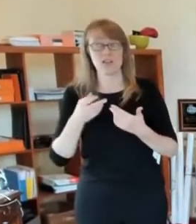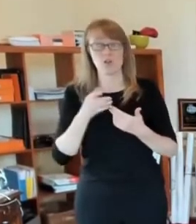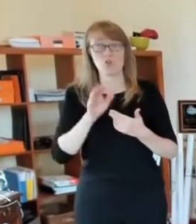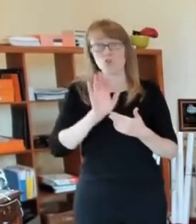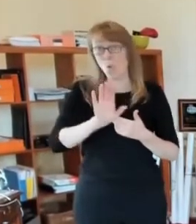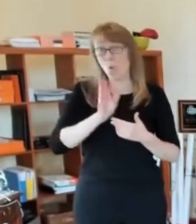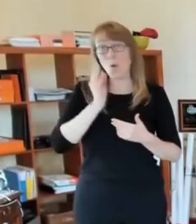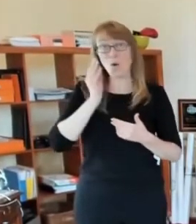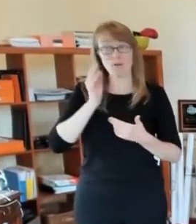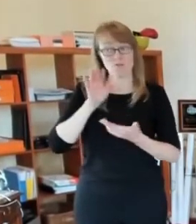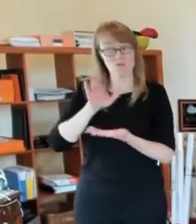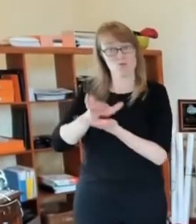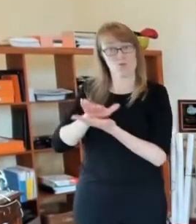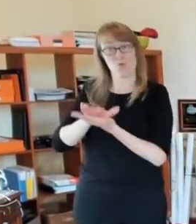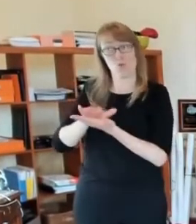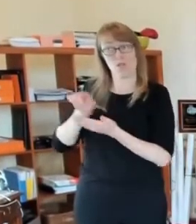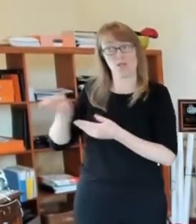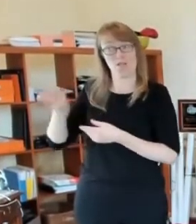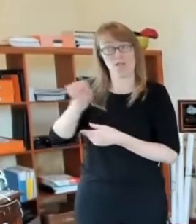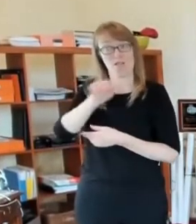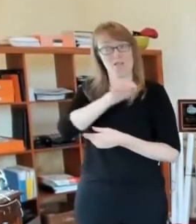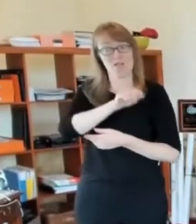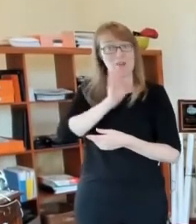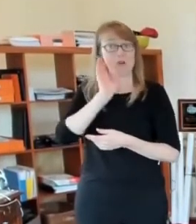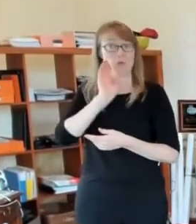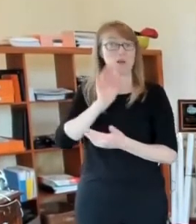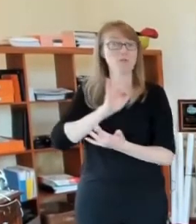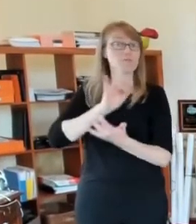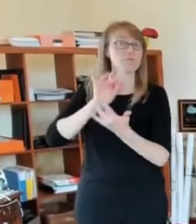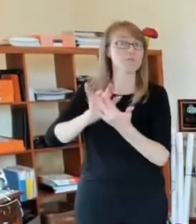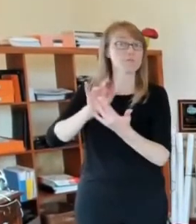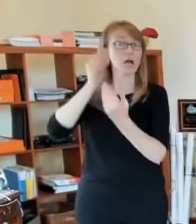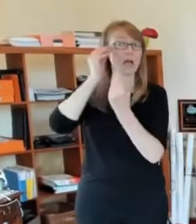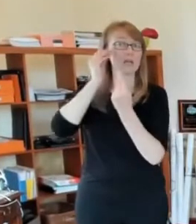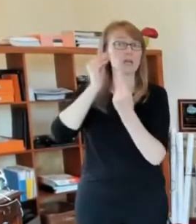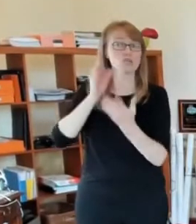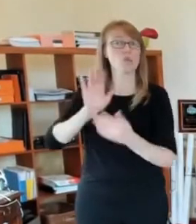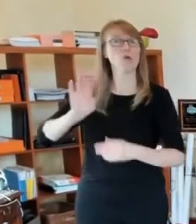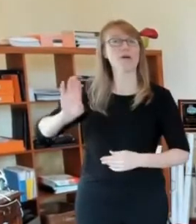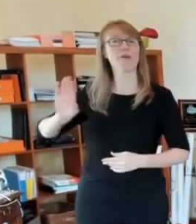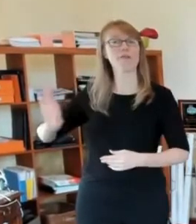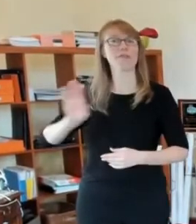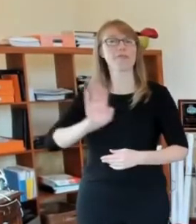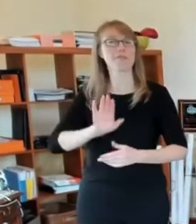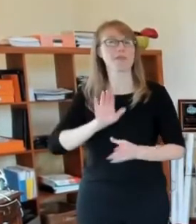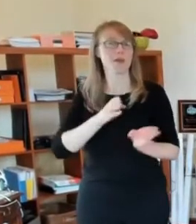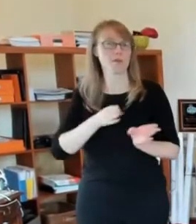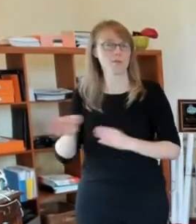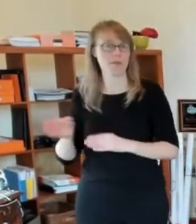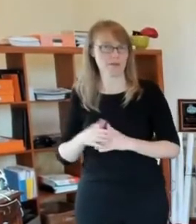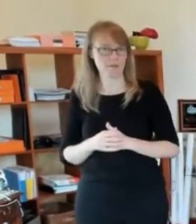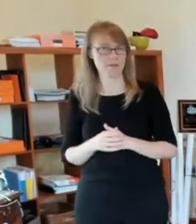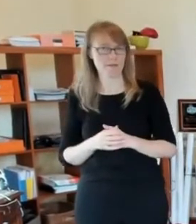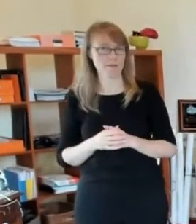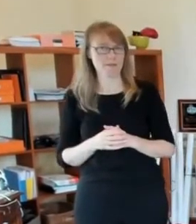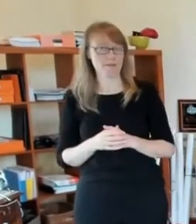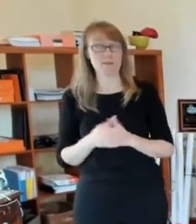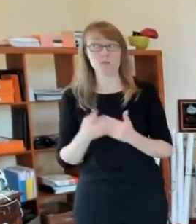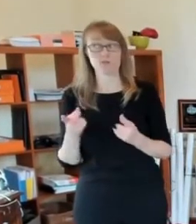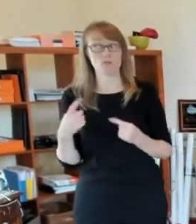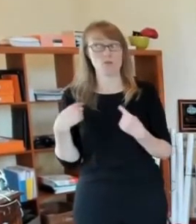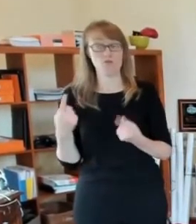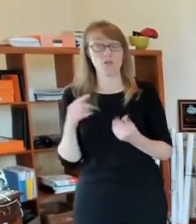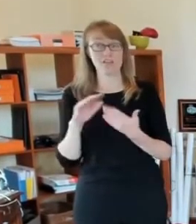I do know this is maybe a little segue that in the city of St. Louis, we have not yet